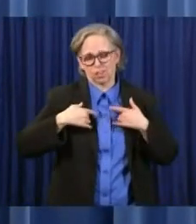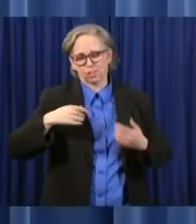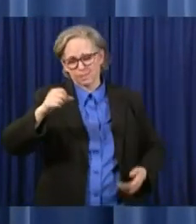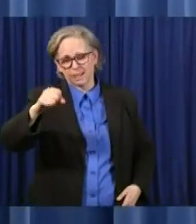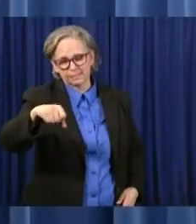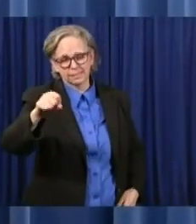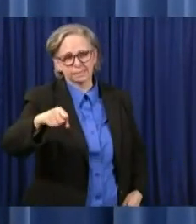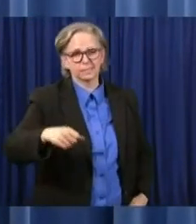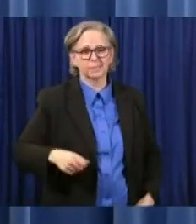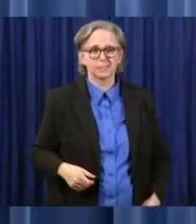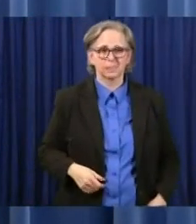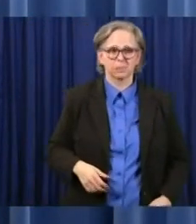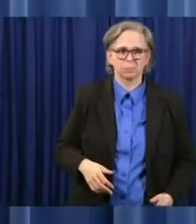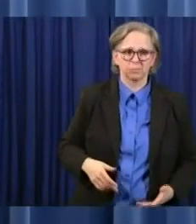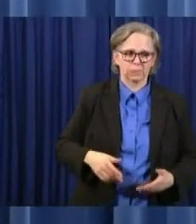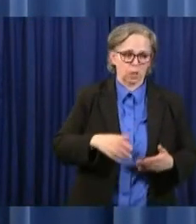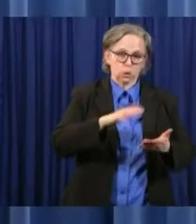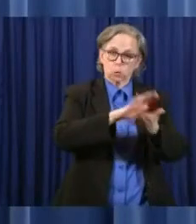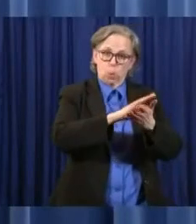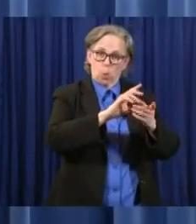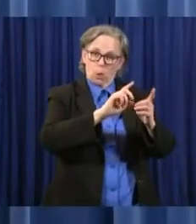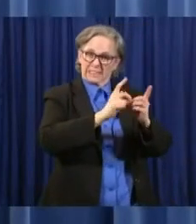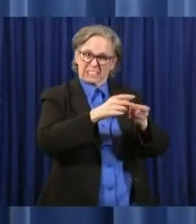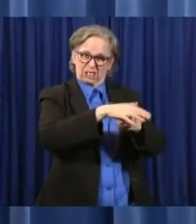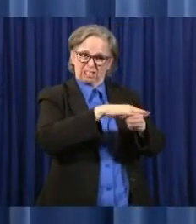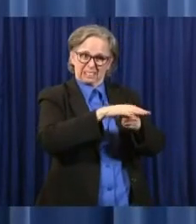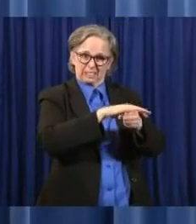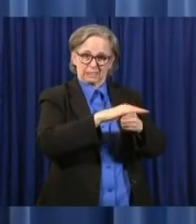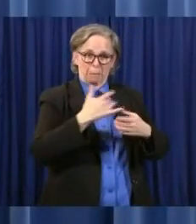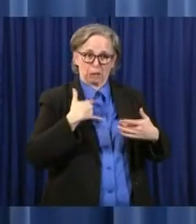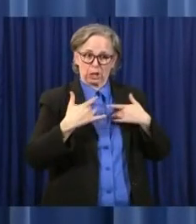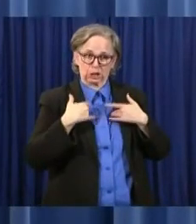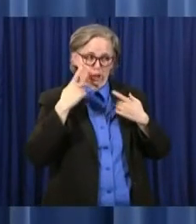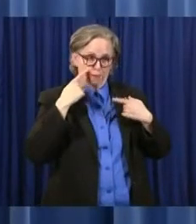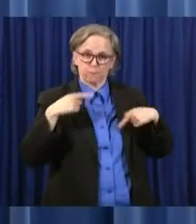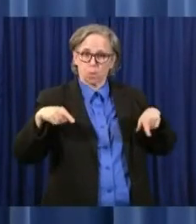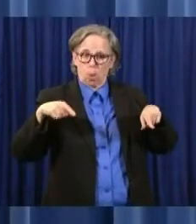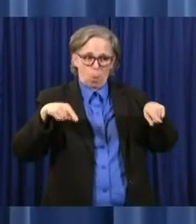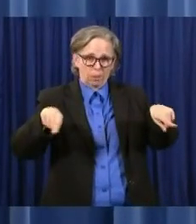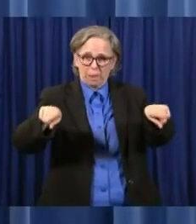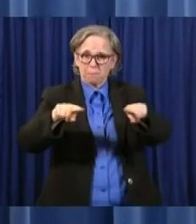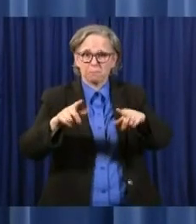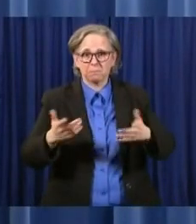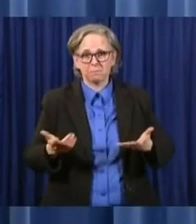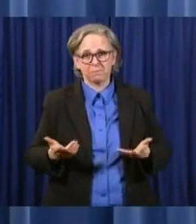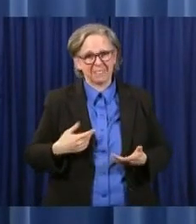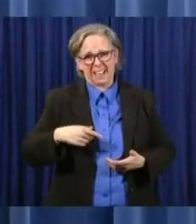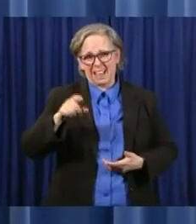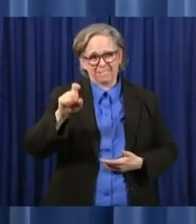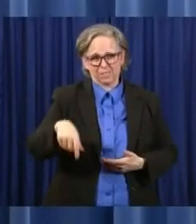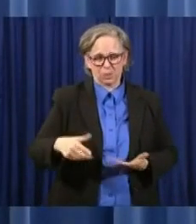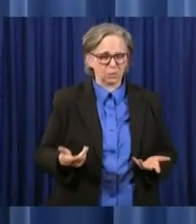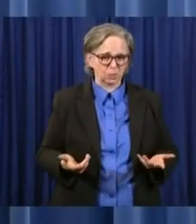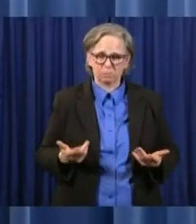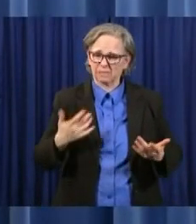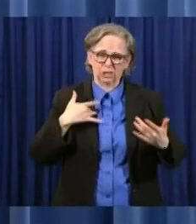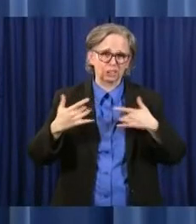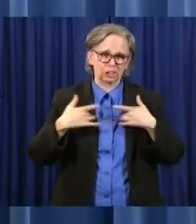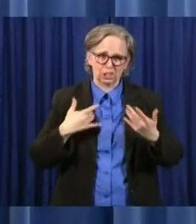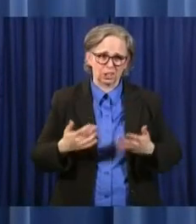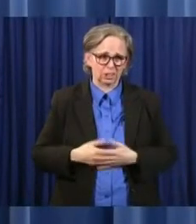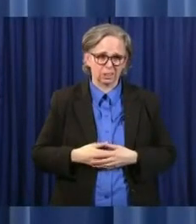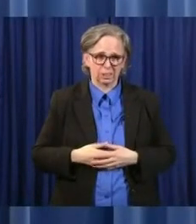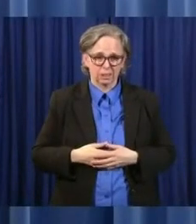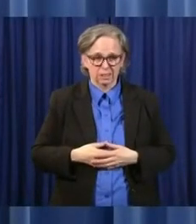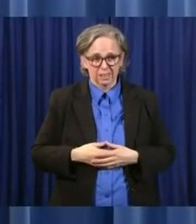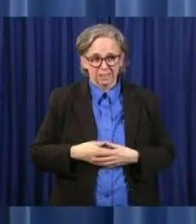district in the, in the state of Ohio. Um, so yeah, we, we have concern, uh, do we hope to avoid, uh,